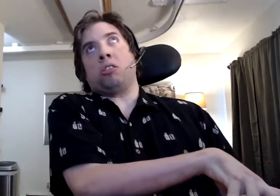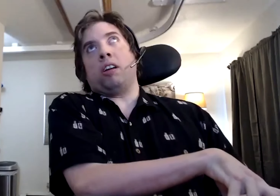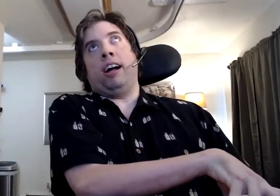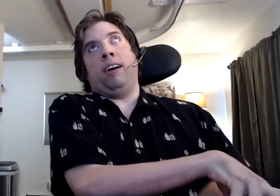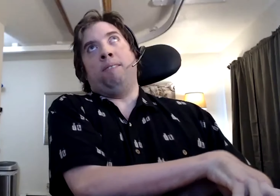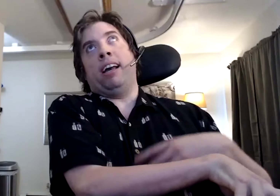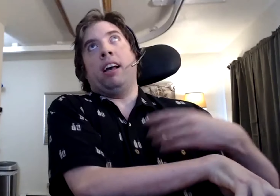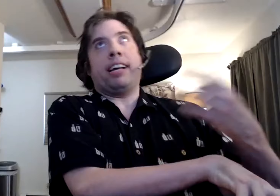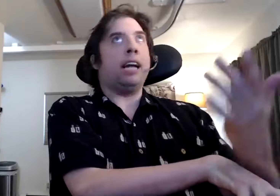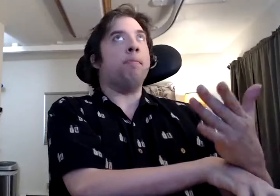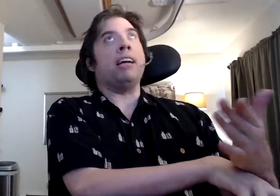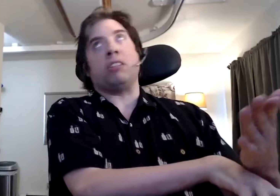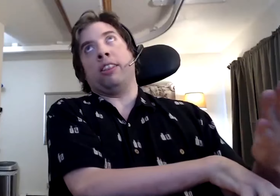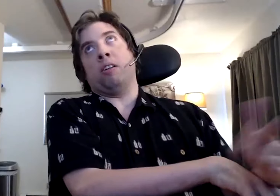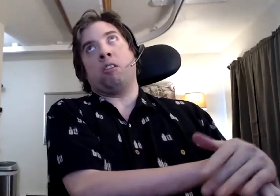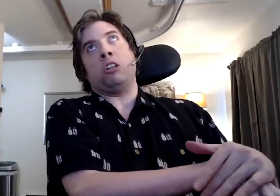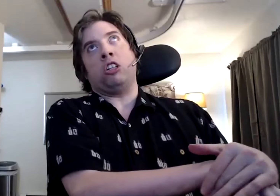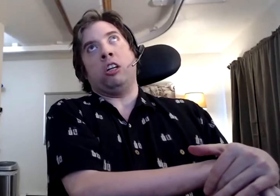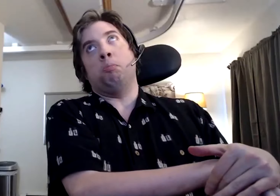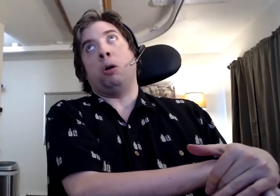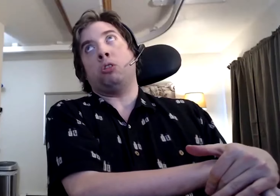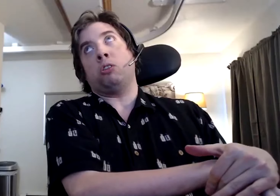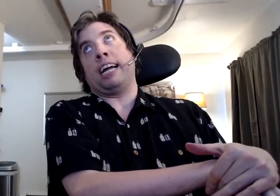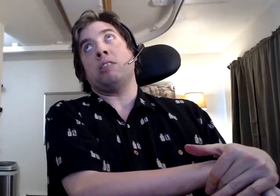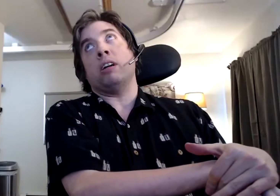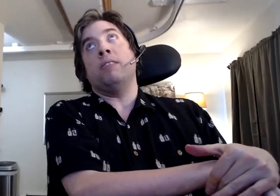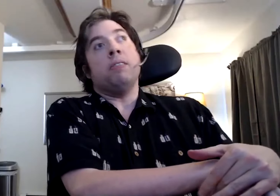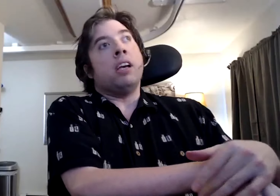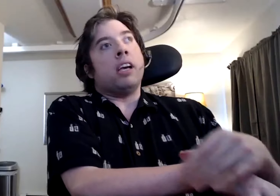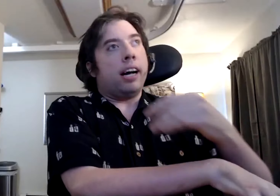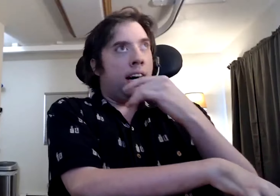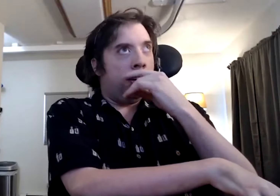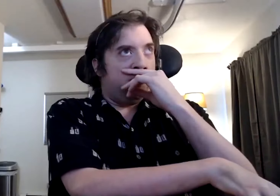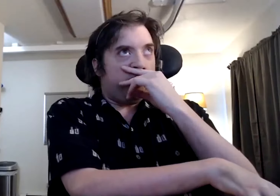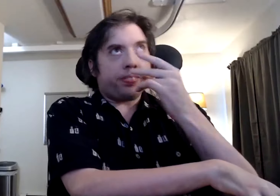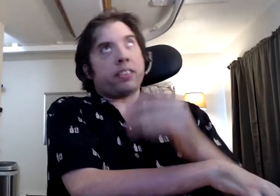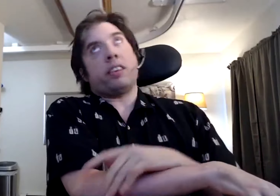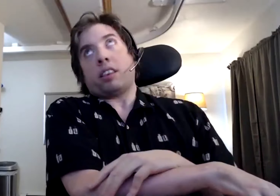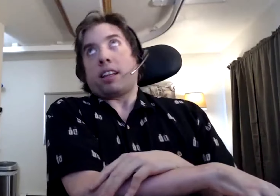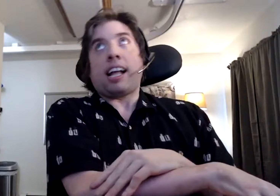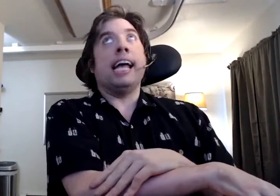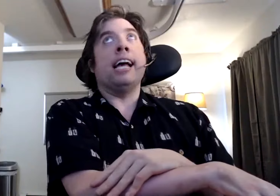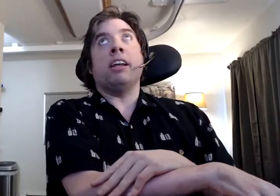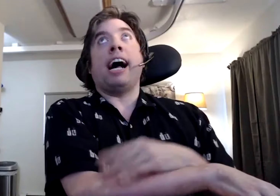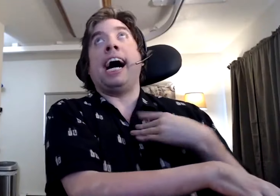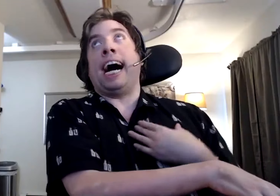yes. Okay. Kind of based on the question you both just answered. Um, and I, I